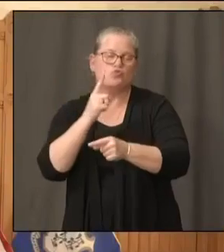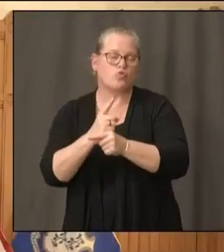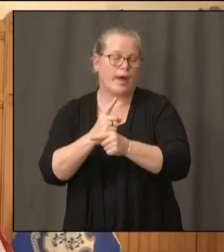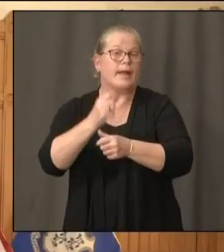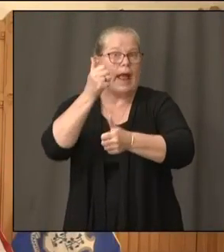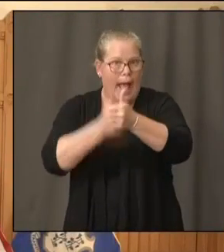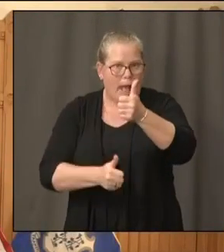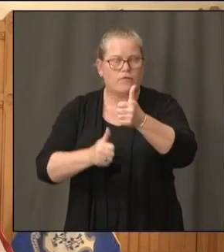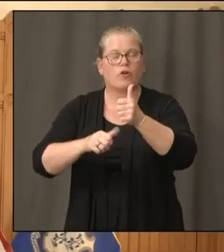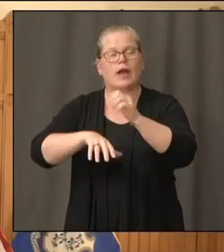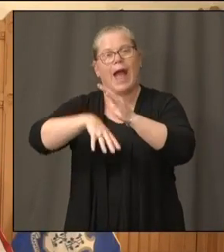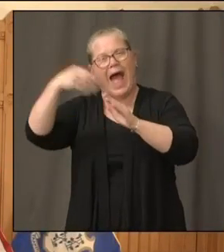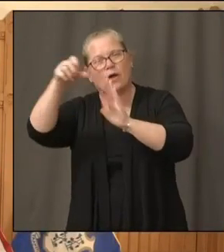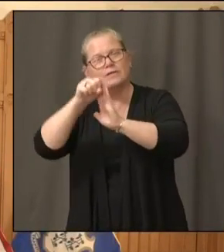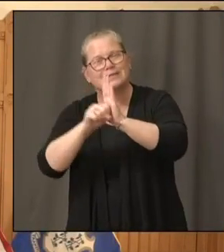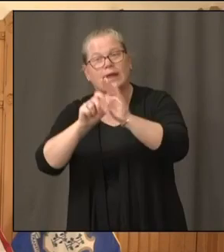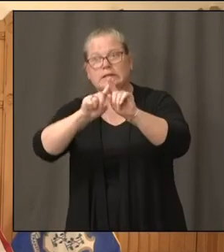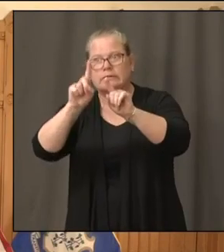And why not?